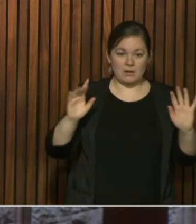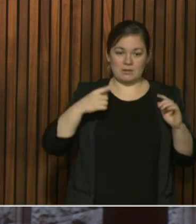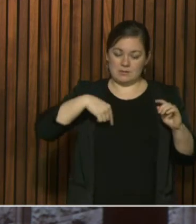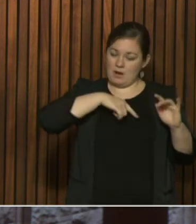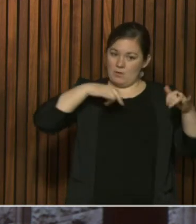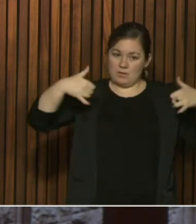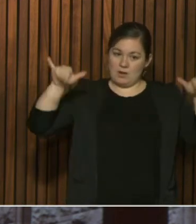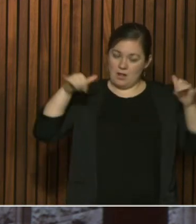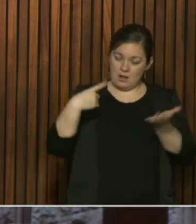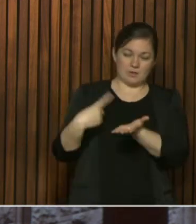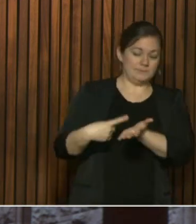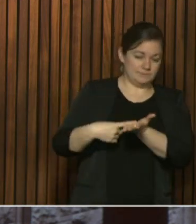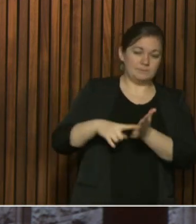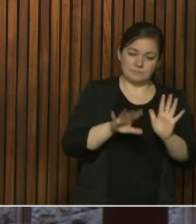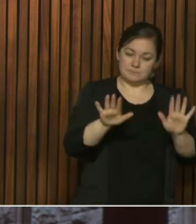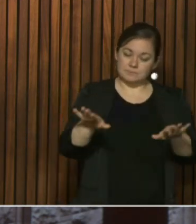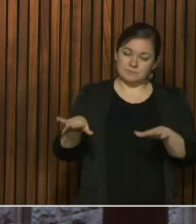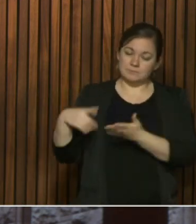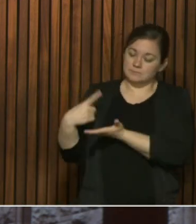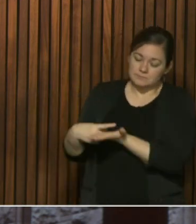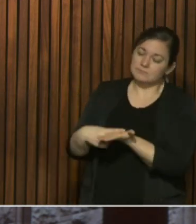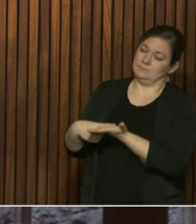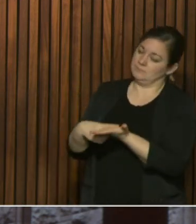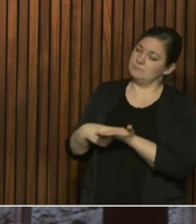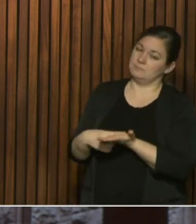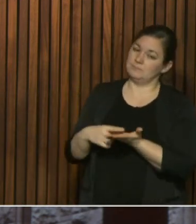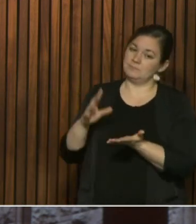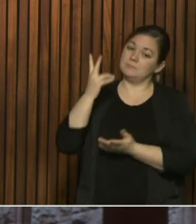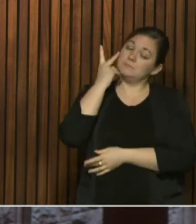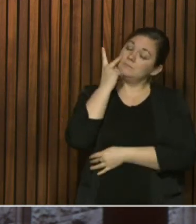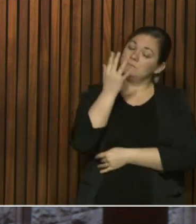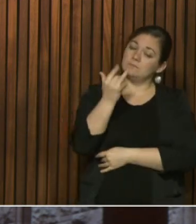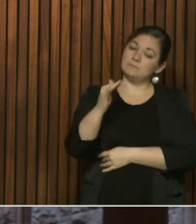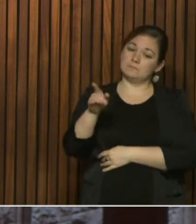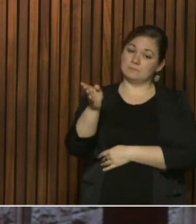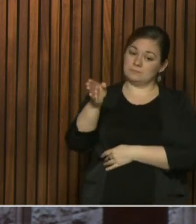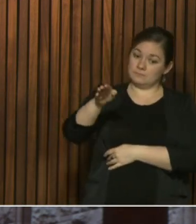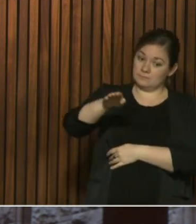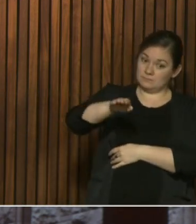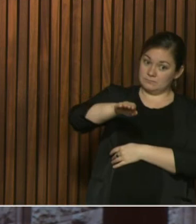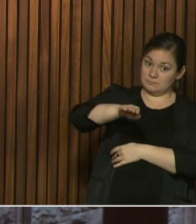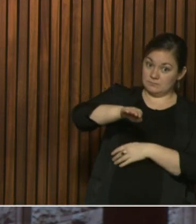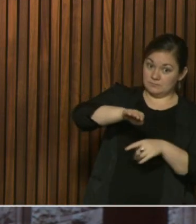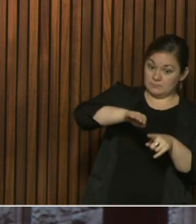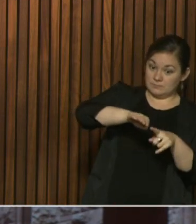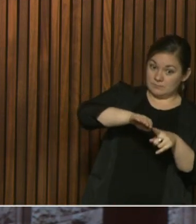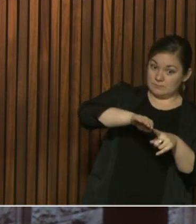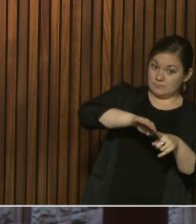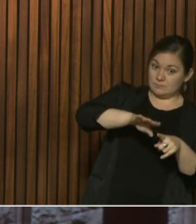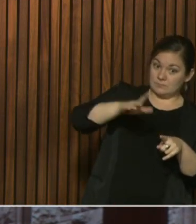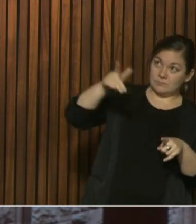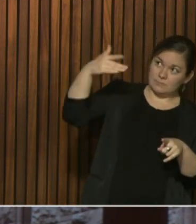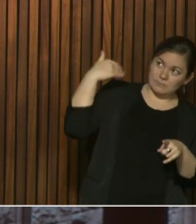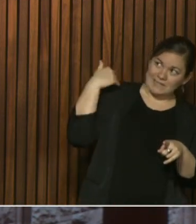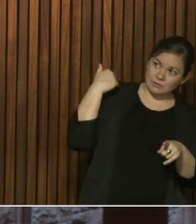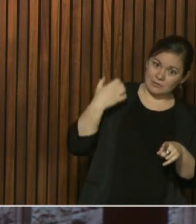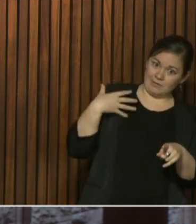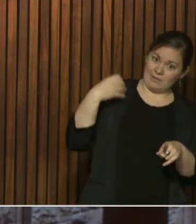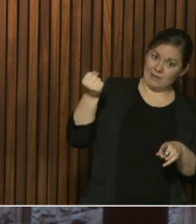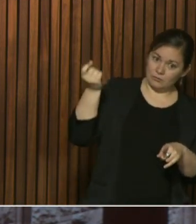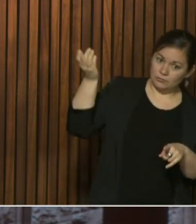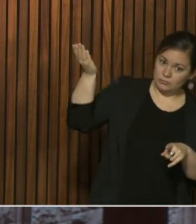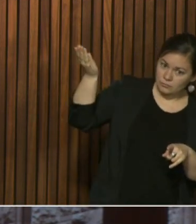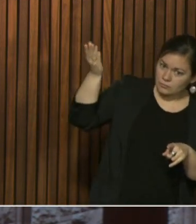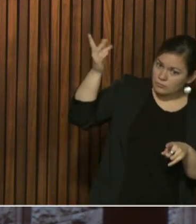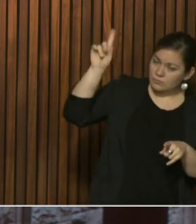we hope to be able to give some direction to the Minister of Health and to the Premier and Cabinet of when